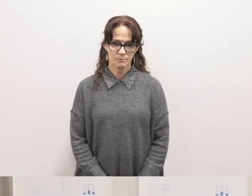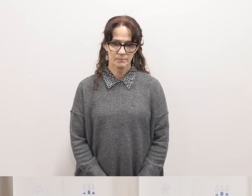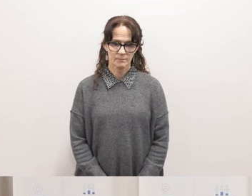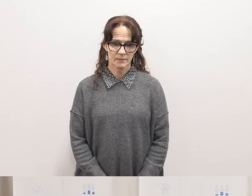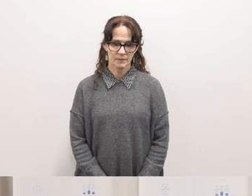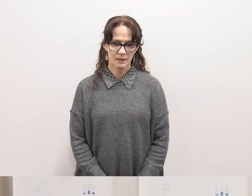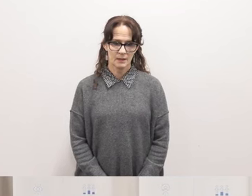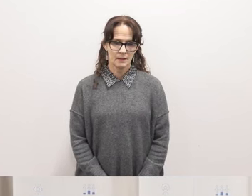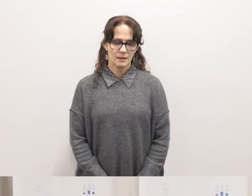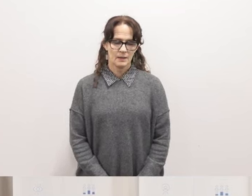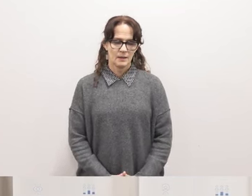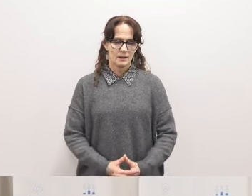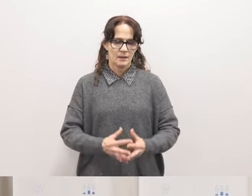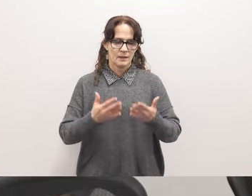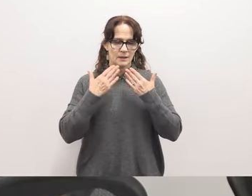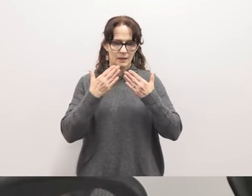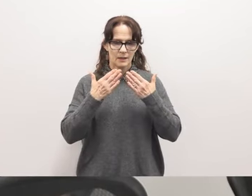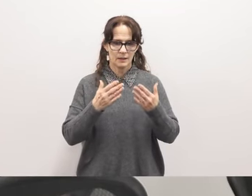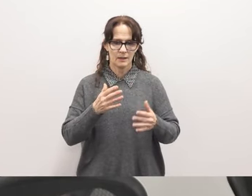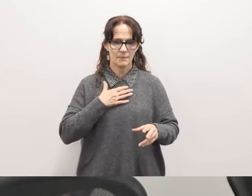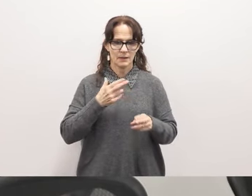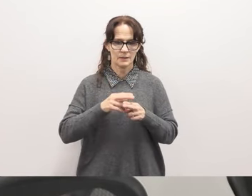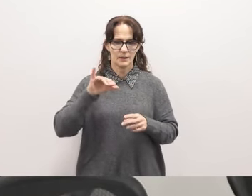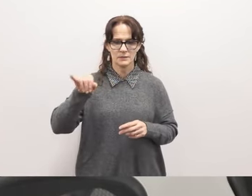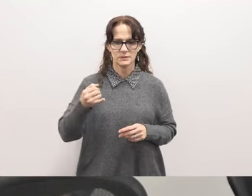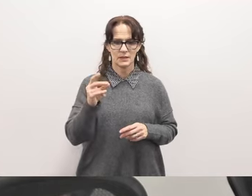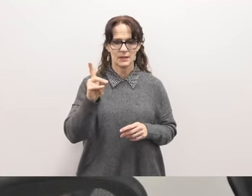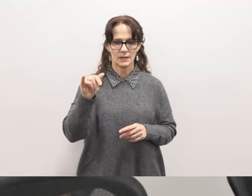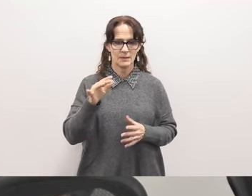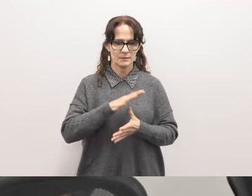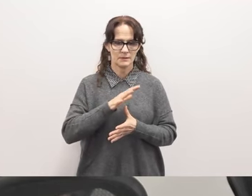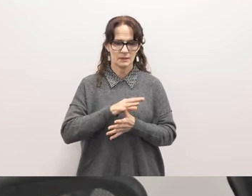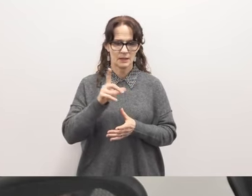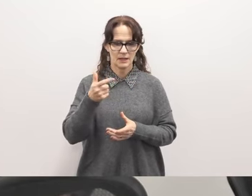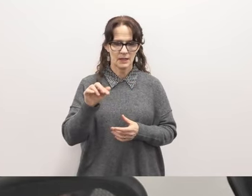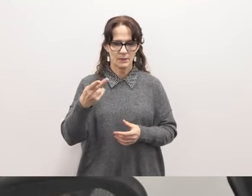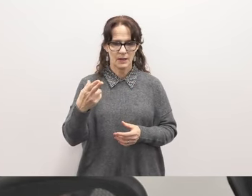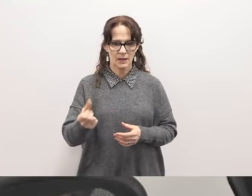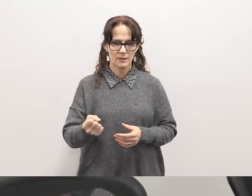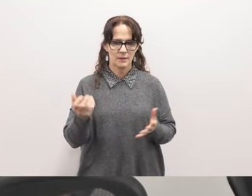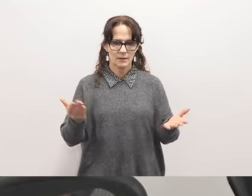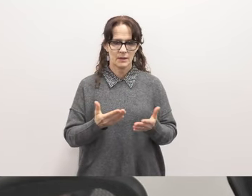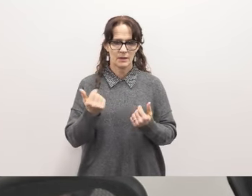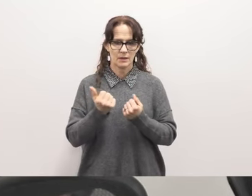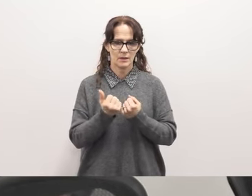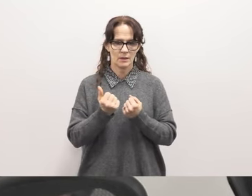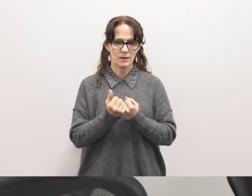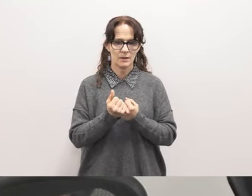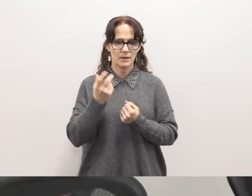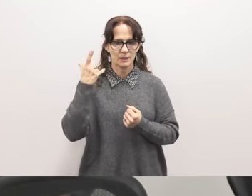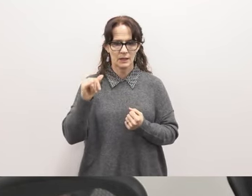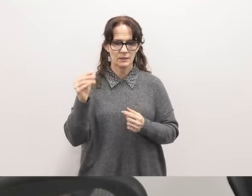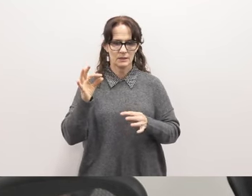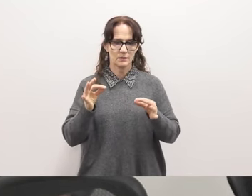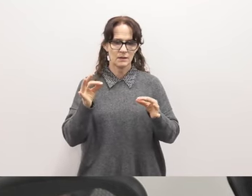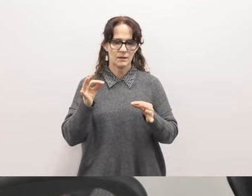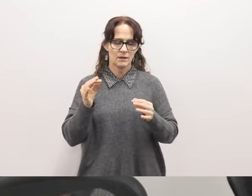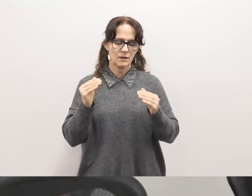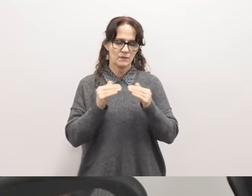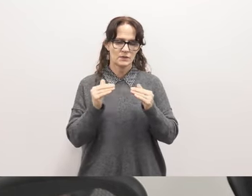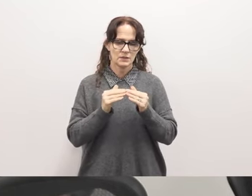Thank you. Hello. My name is Jada. I'm a senior at Lakewood High School, and I'm here on the behalf of Californians for Justice.